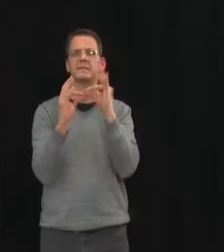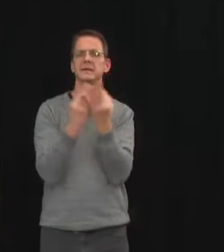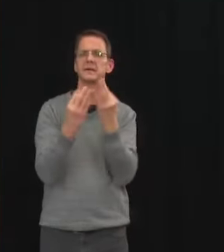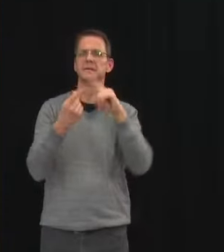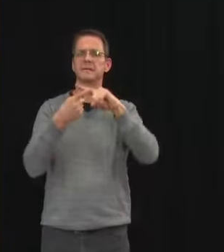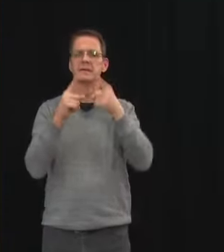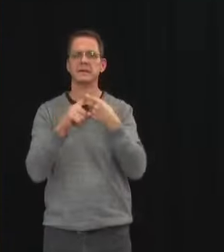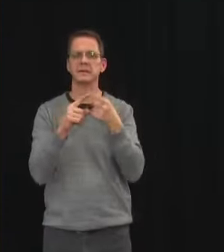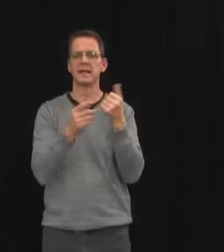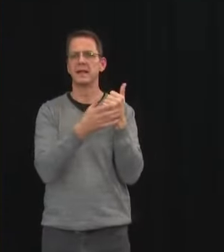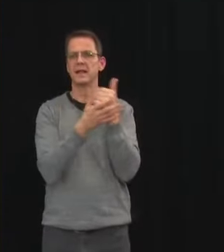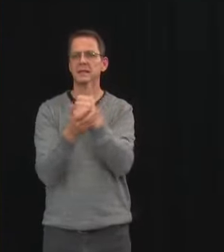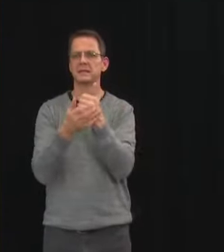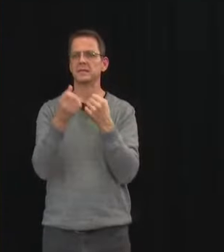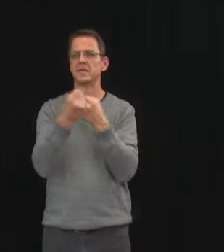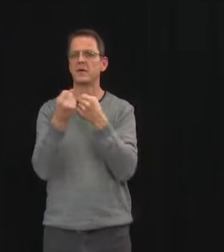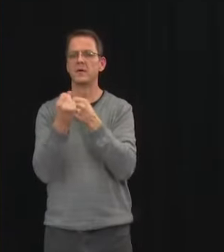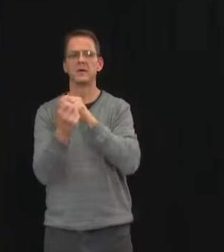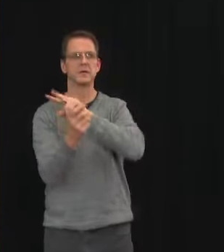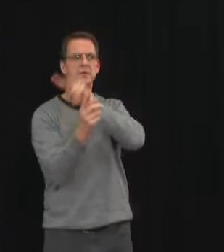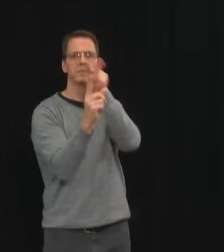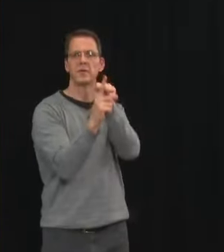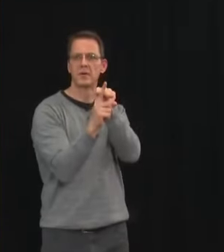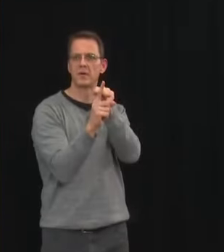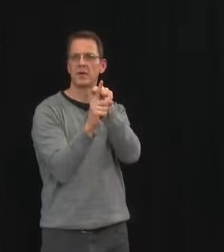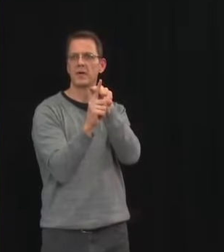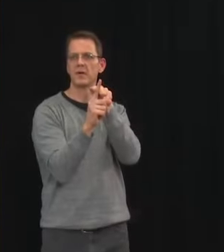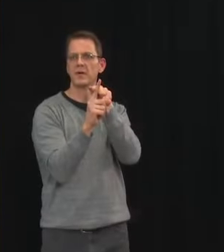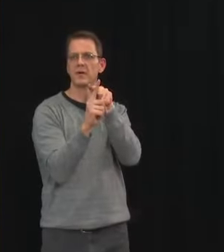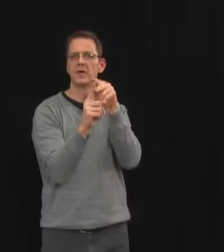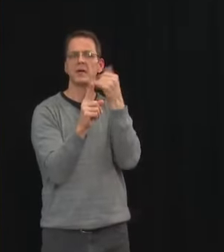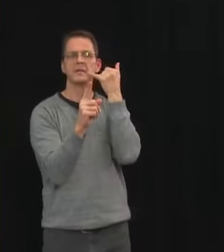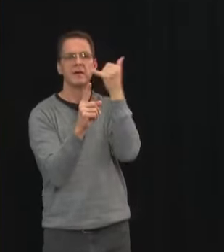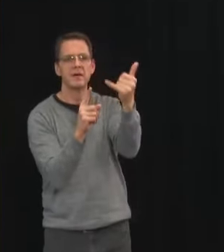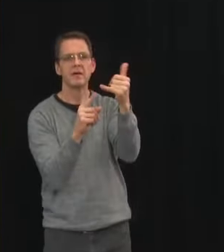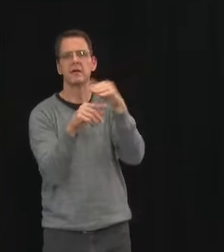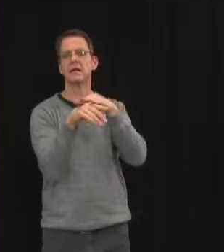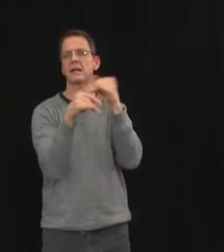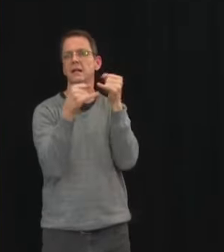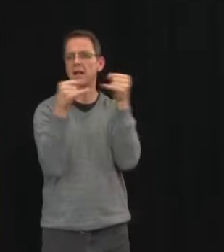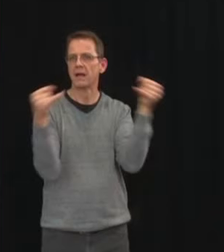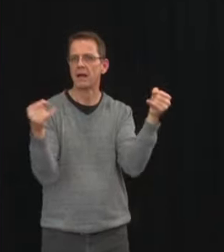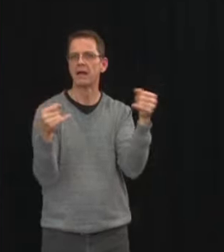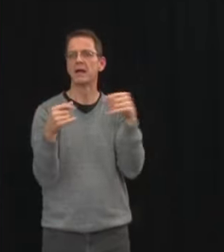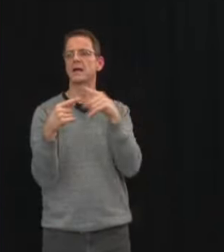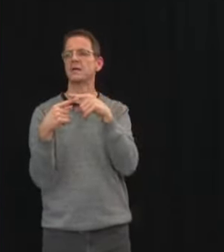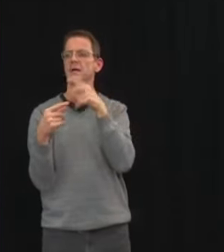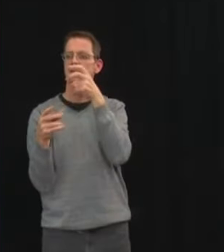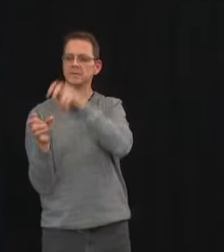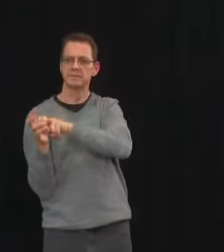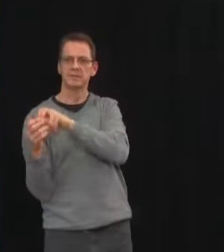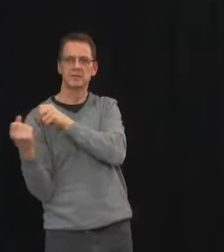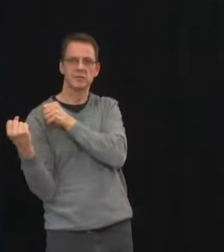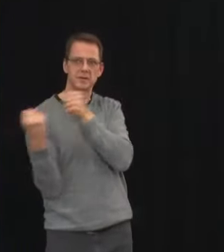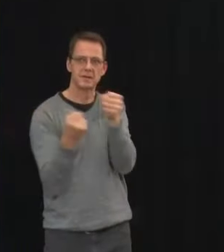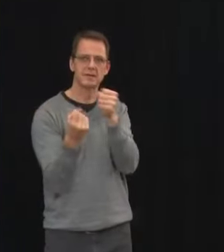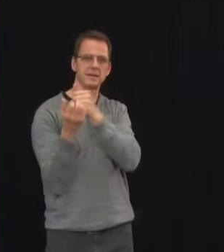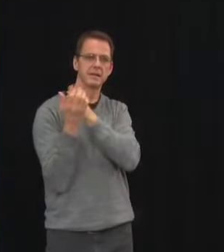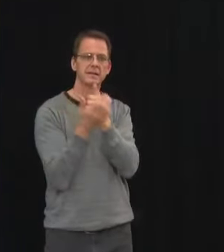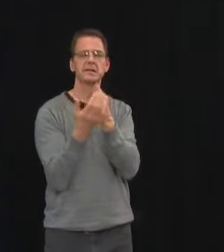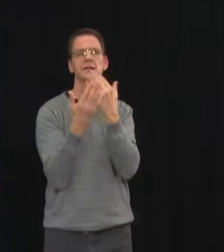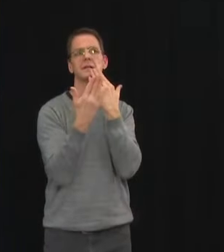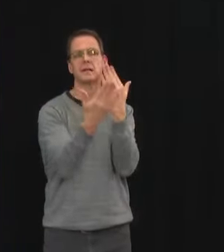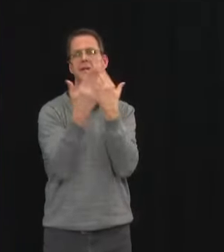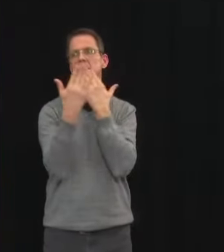many people coming together to help protect our seniors. I'm pleased to report that the long lines at some clinics have been